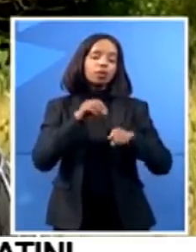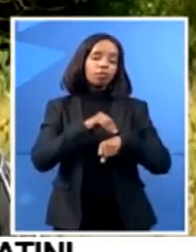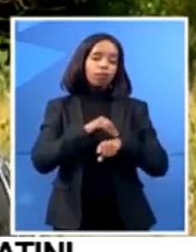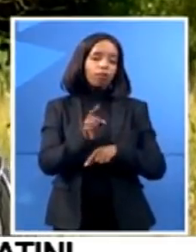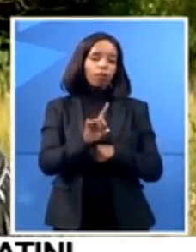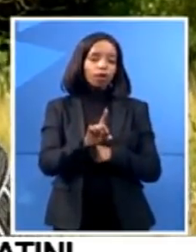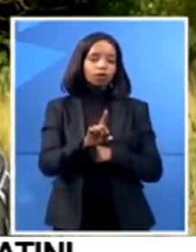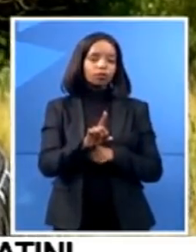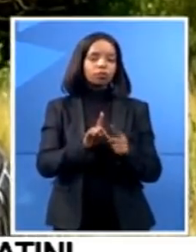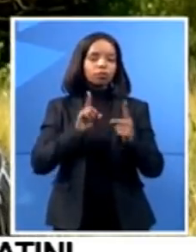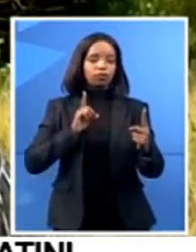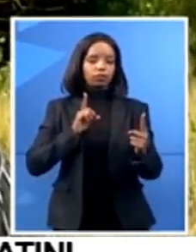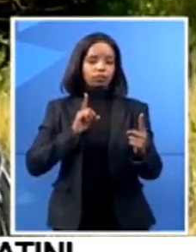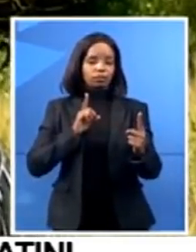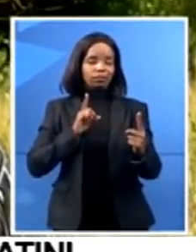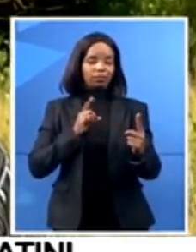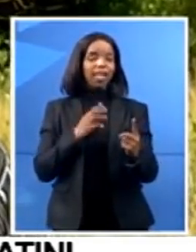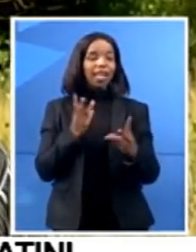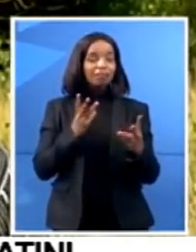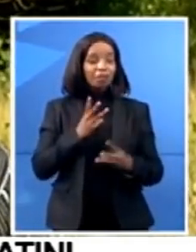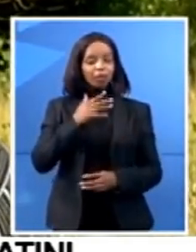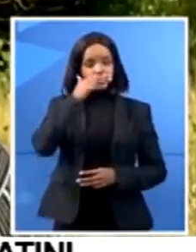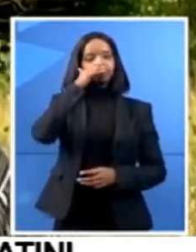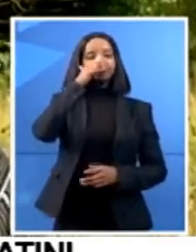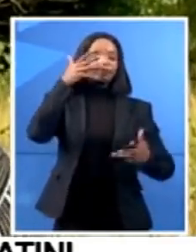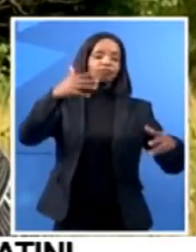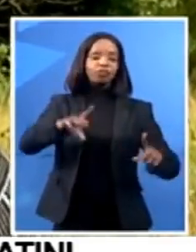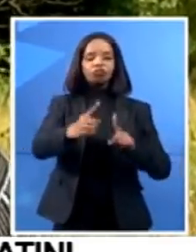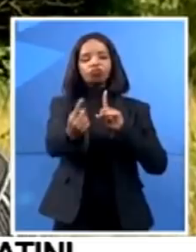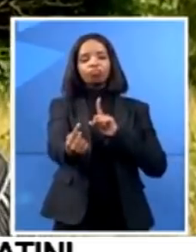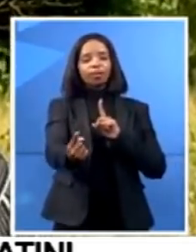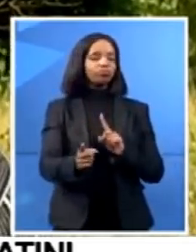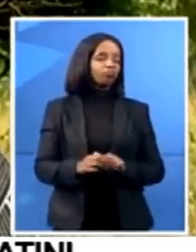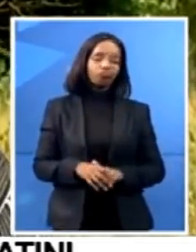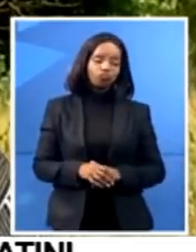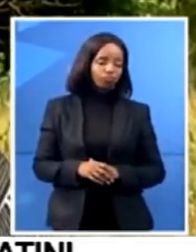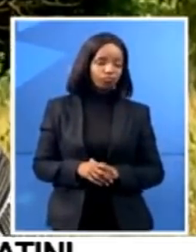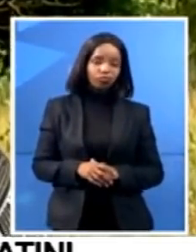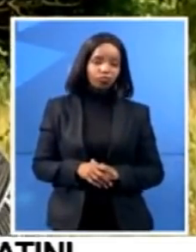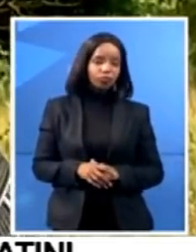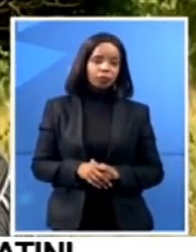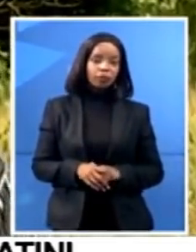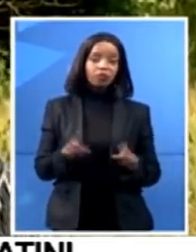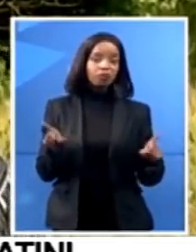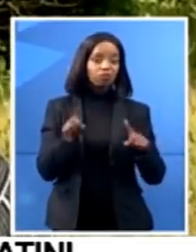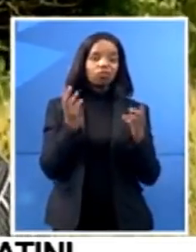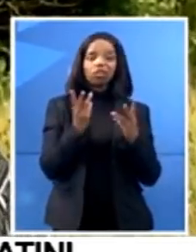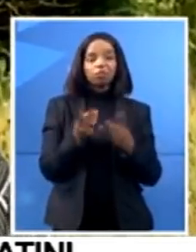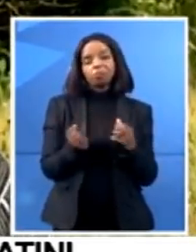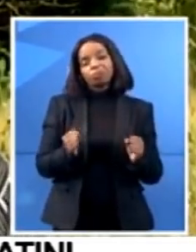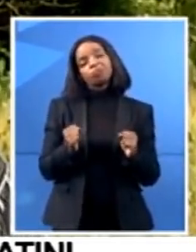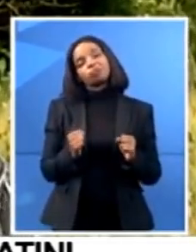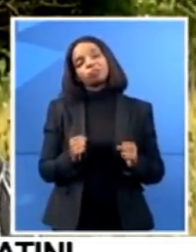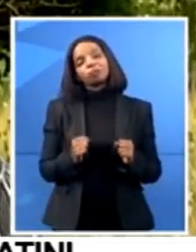used to social distance. To them is business as usual. They're working together, they're working